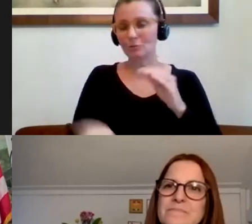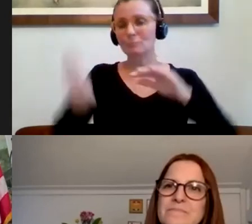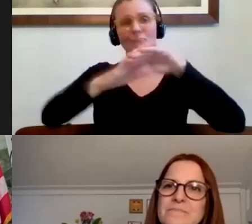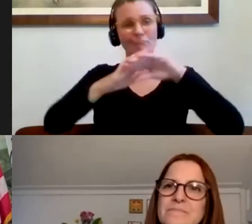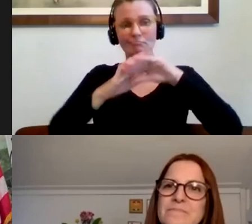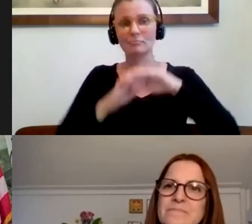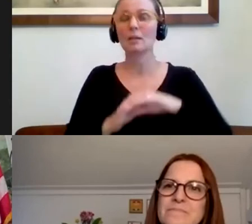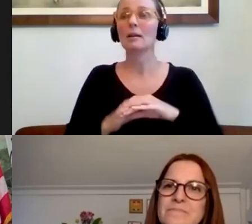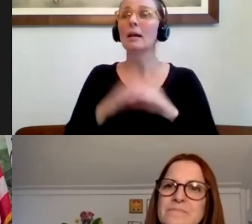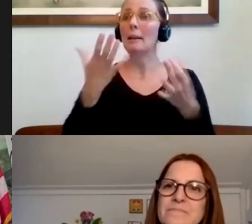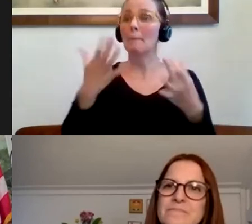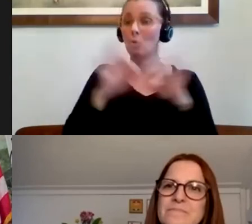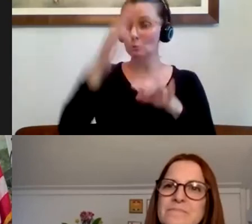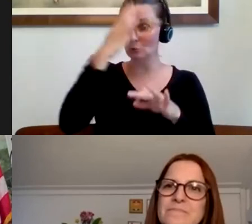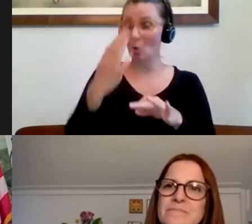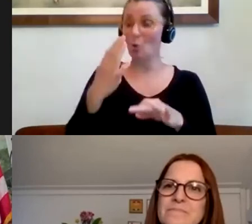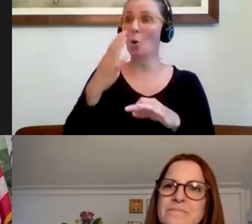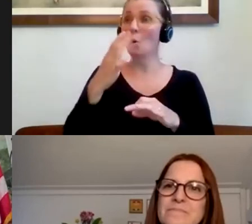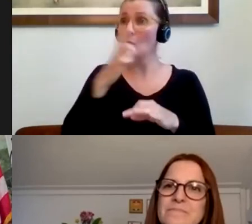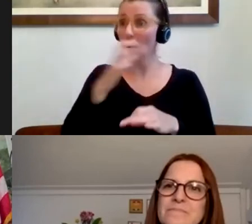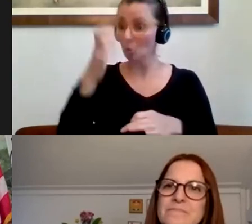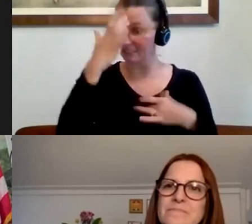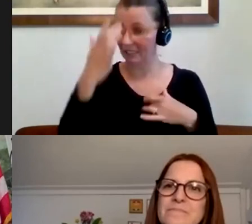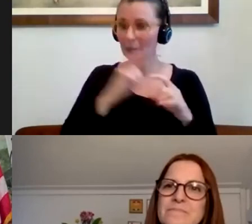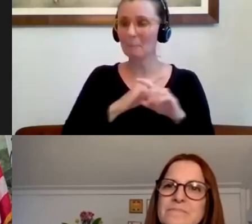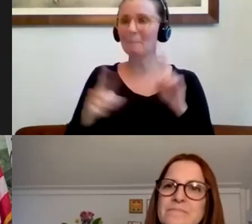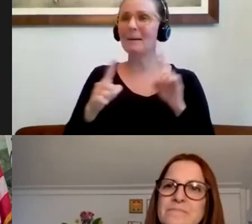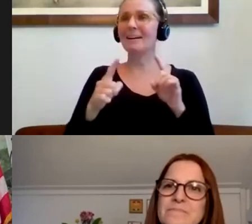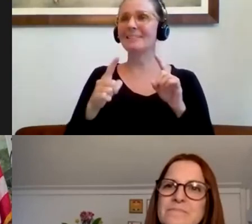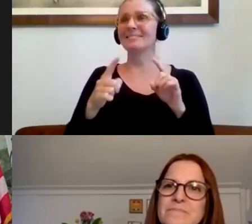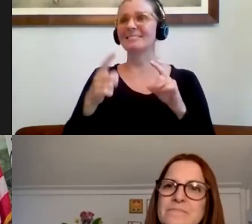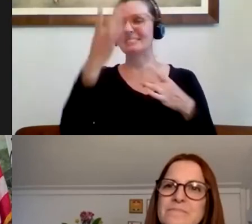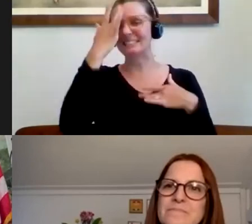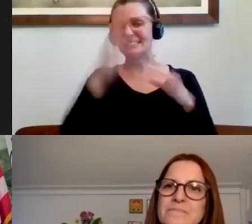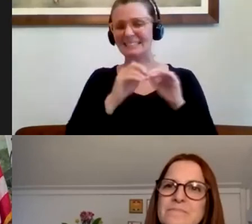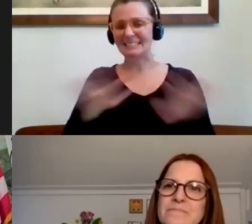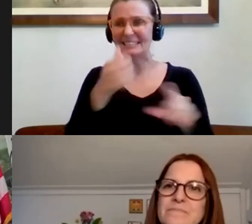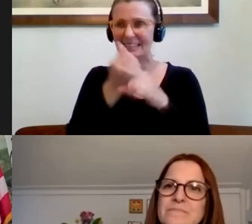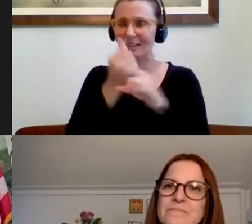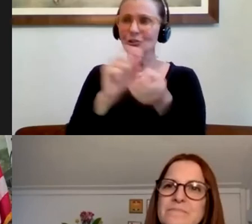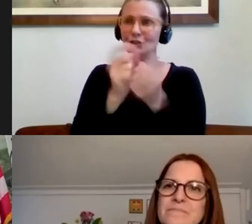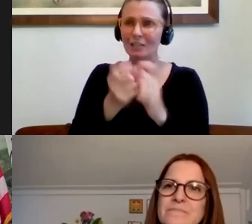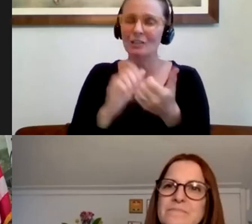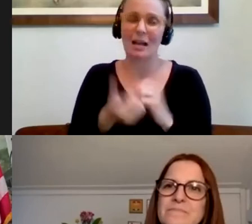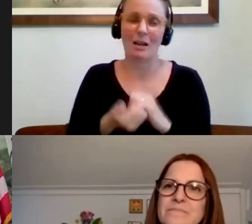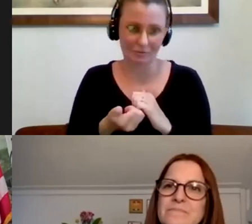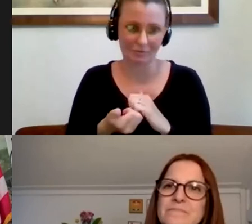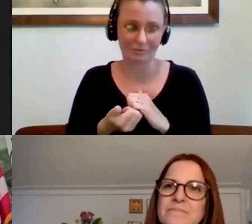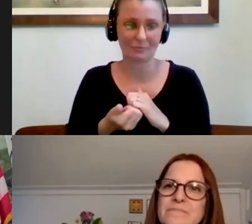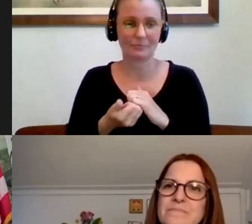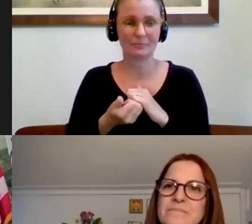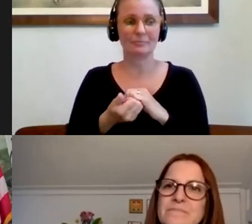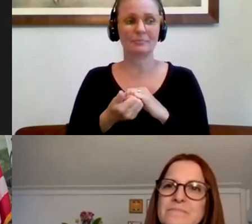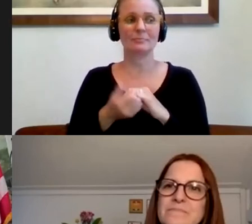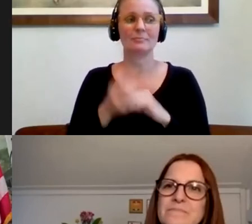is spreading or changing. We have failed at this effort nationally and in the state of Massachusetts, we have a long